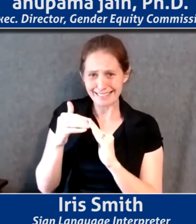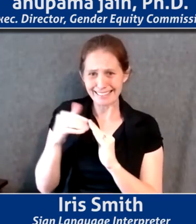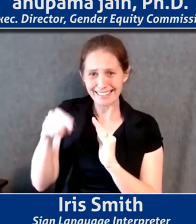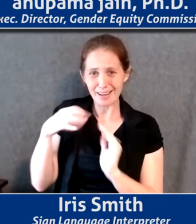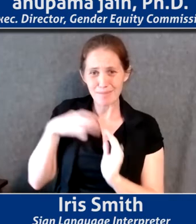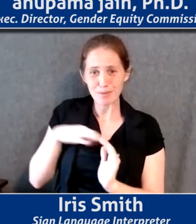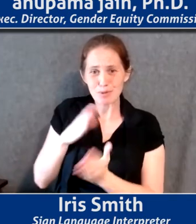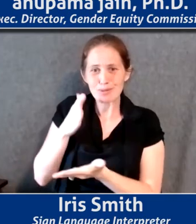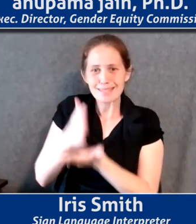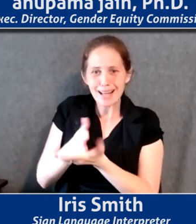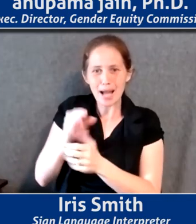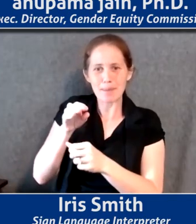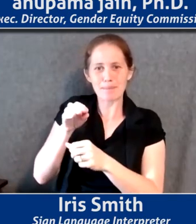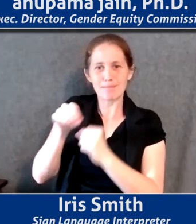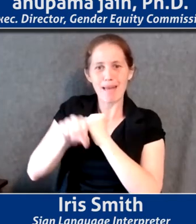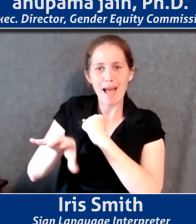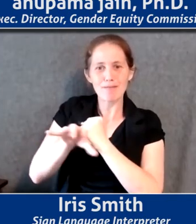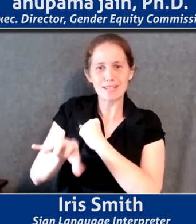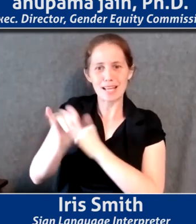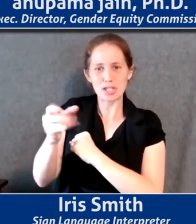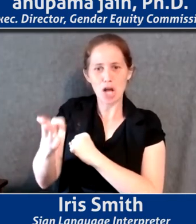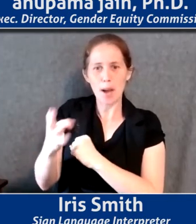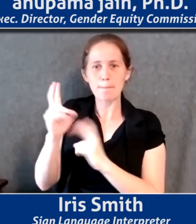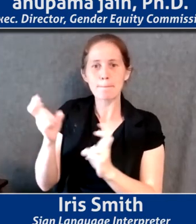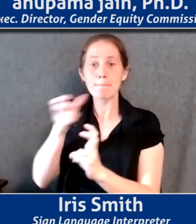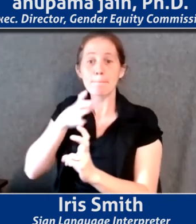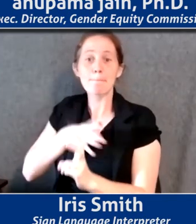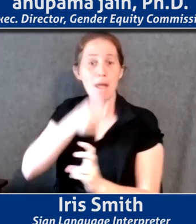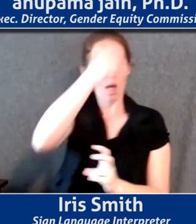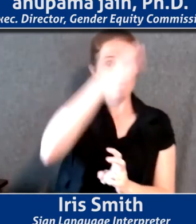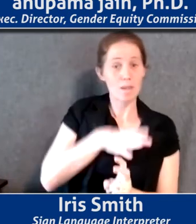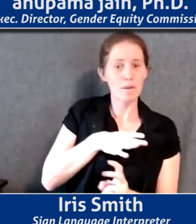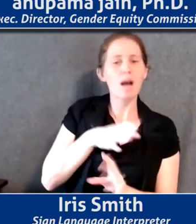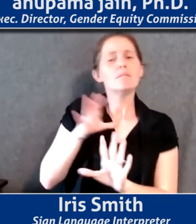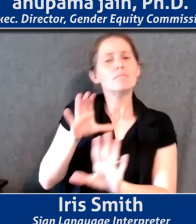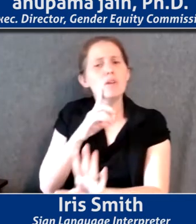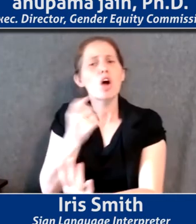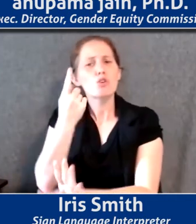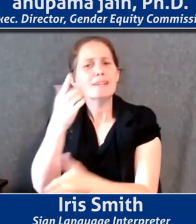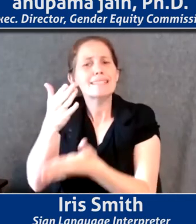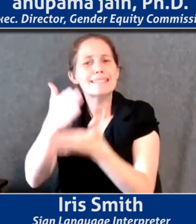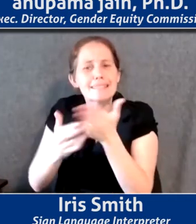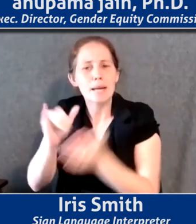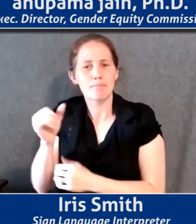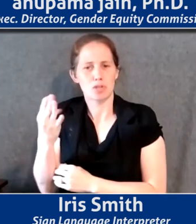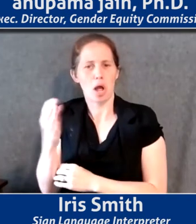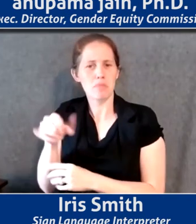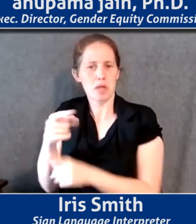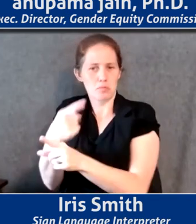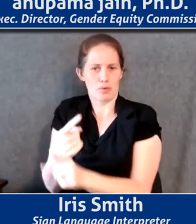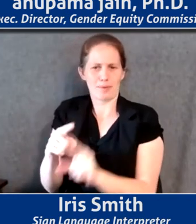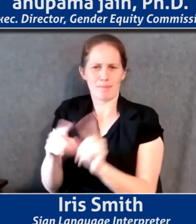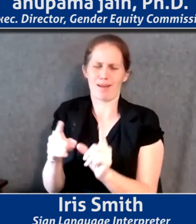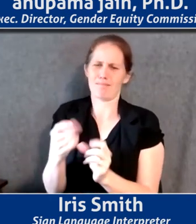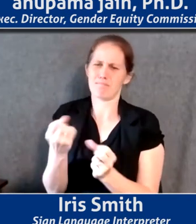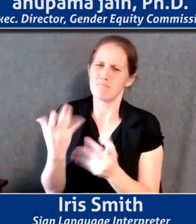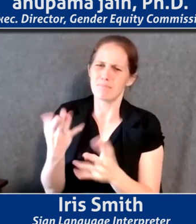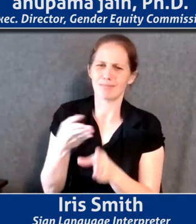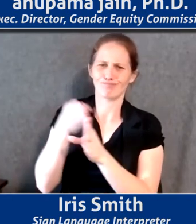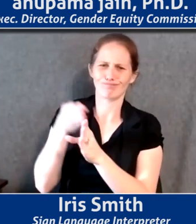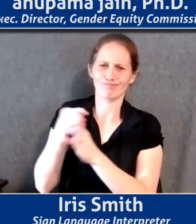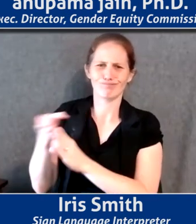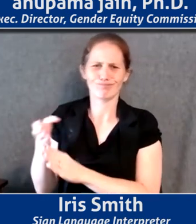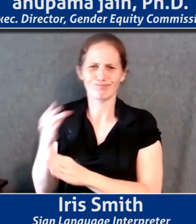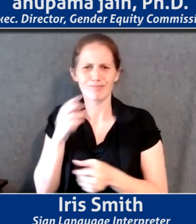jobs as male or female. There may be jobs where that is appropriate, but, but there are clearly many, many careers, many job